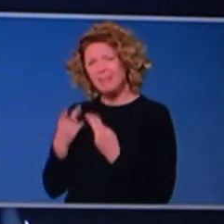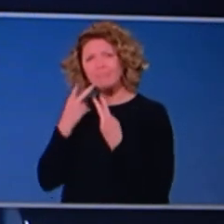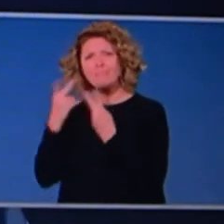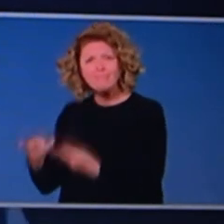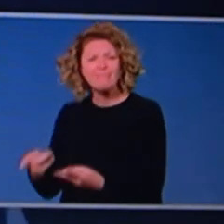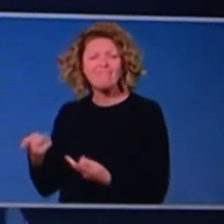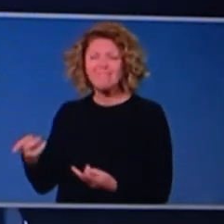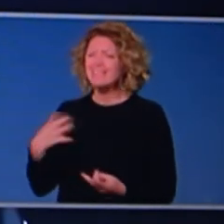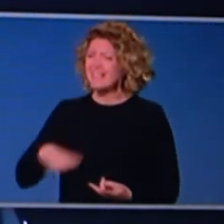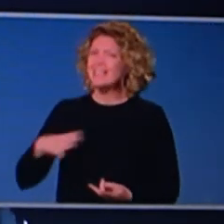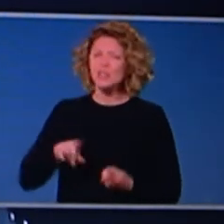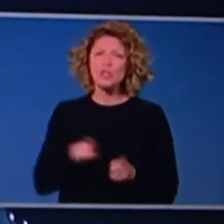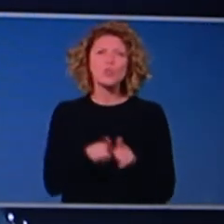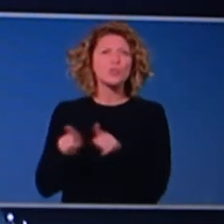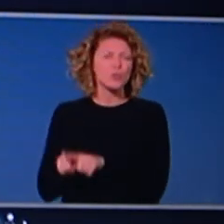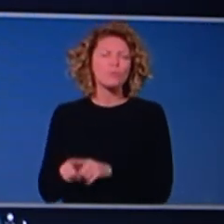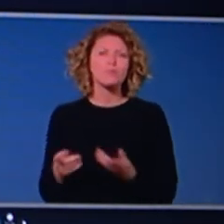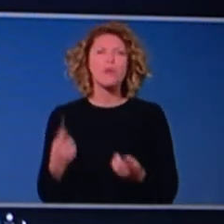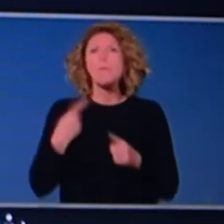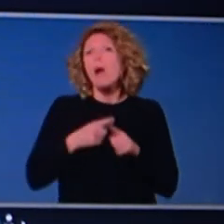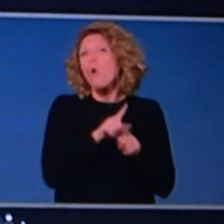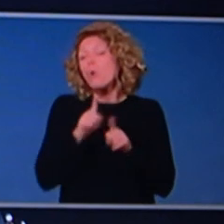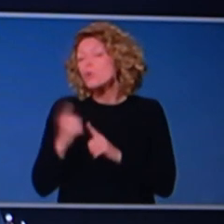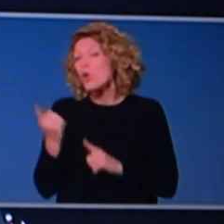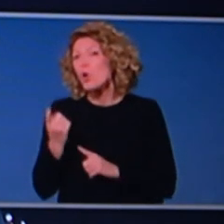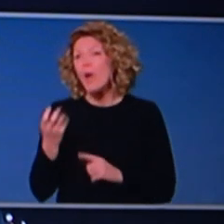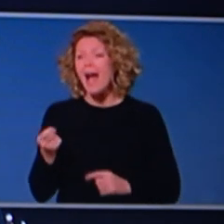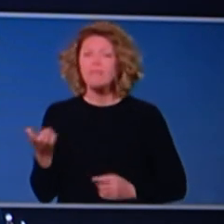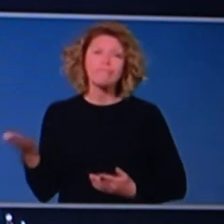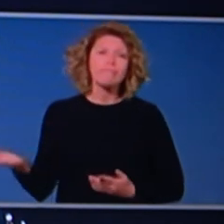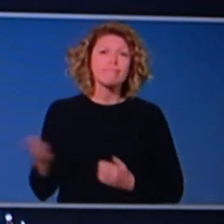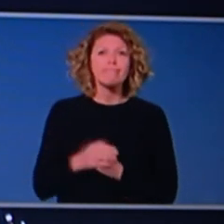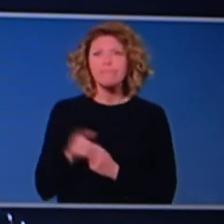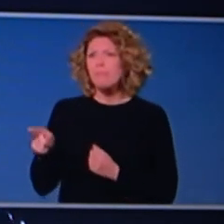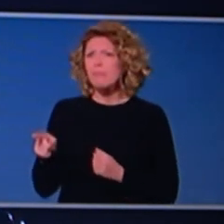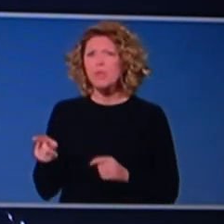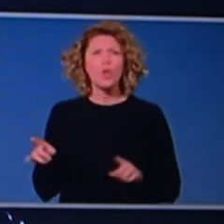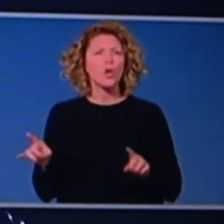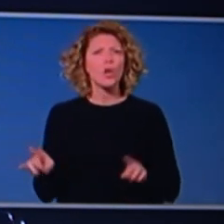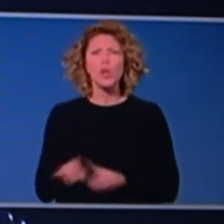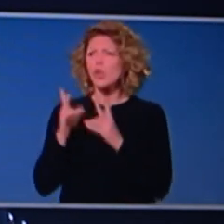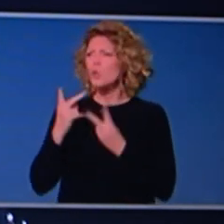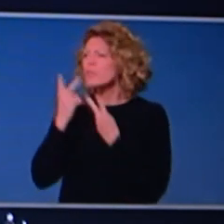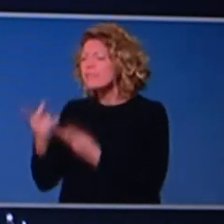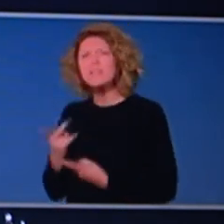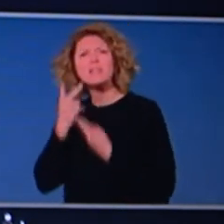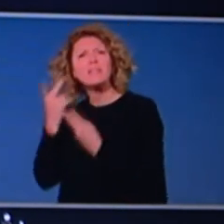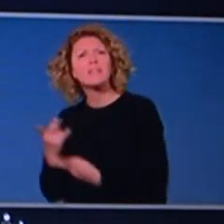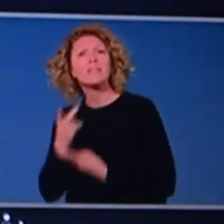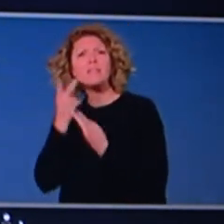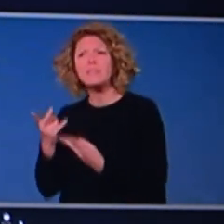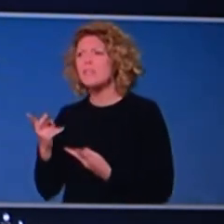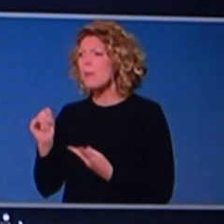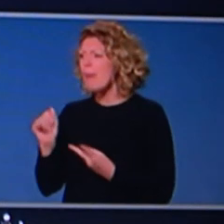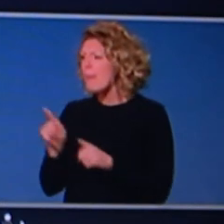palliation, but also those who have had a long history of visitation, working with their loved ones, going in for